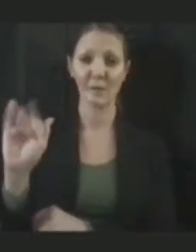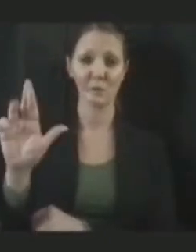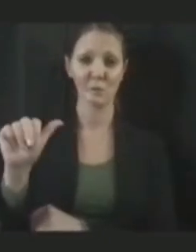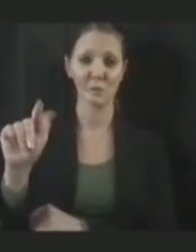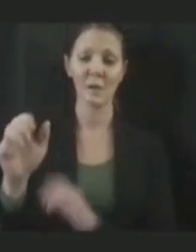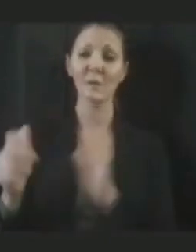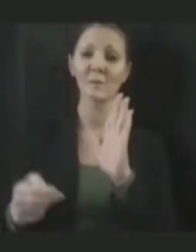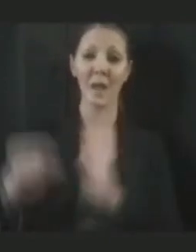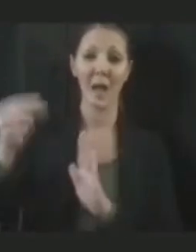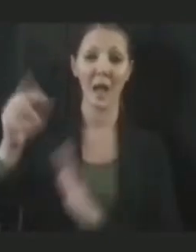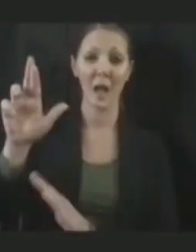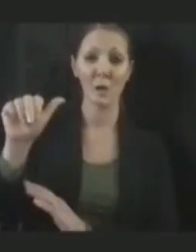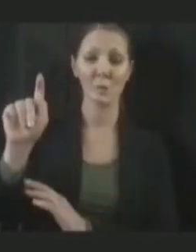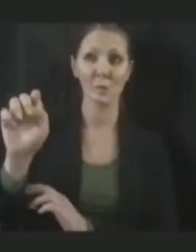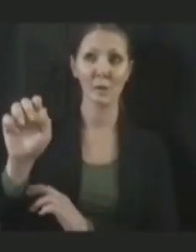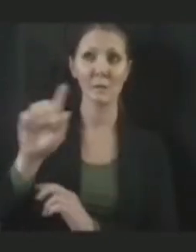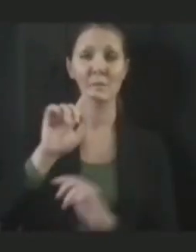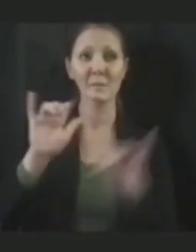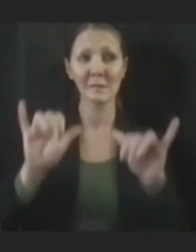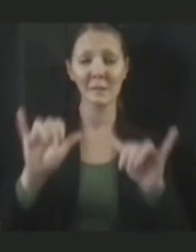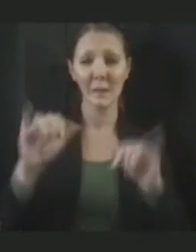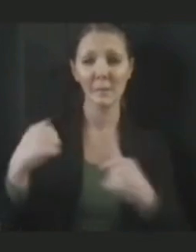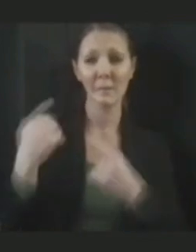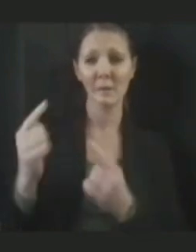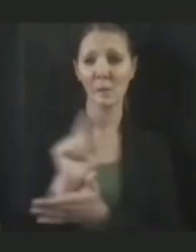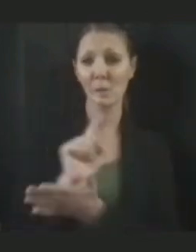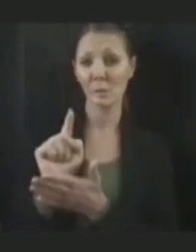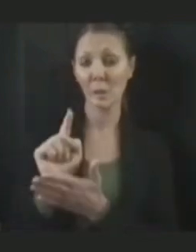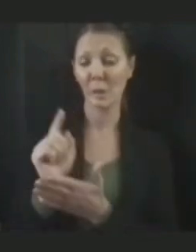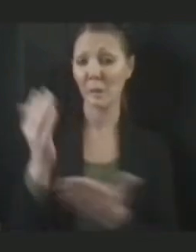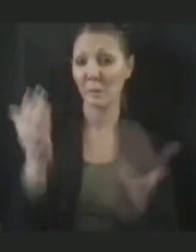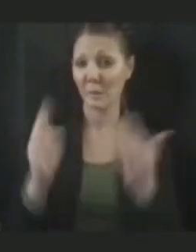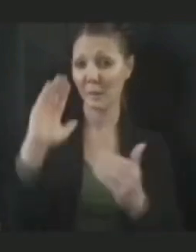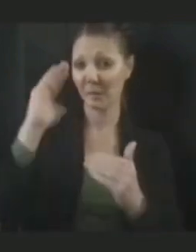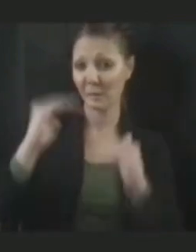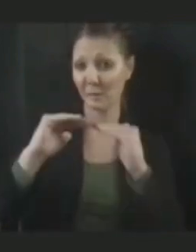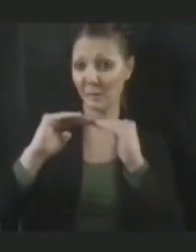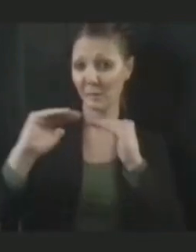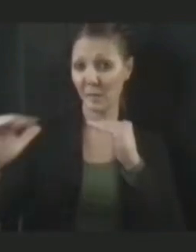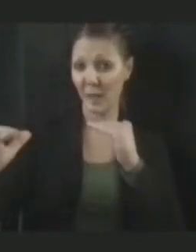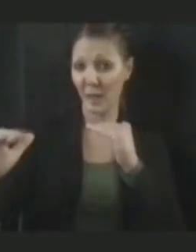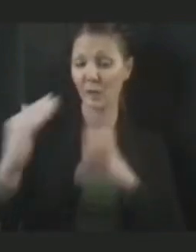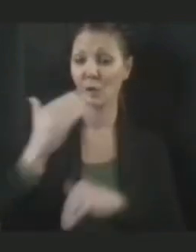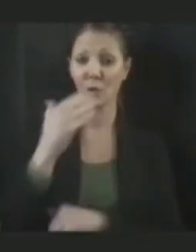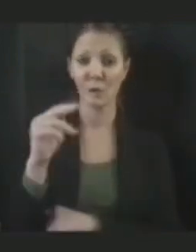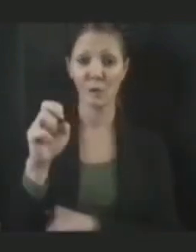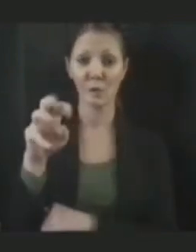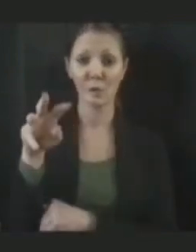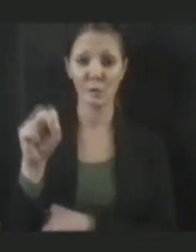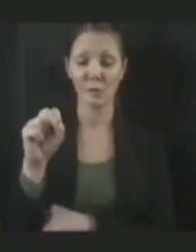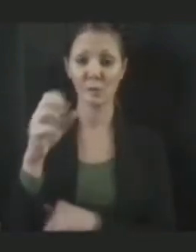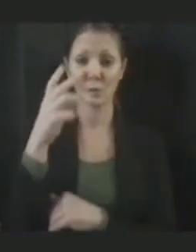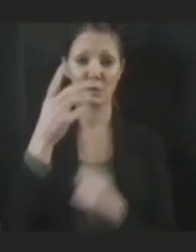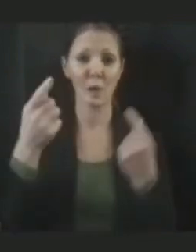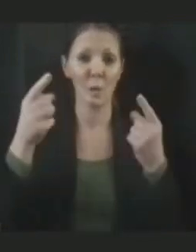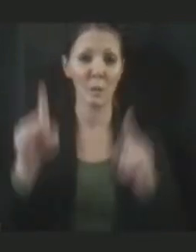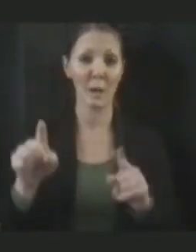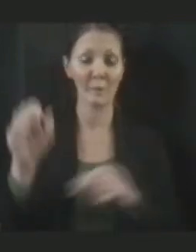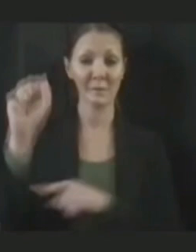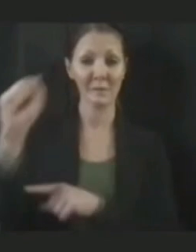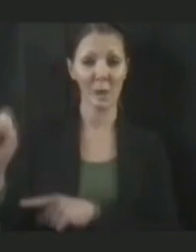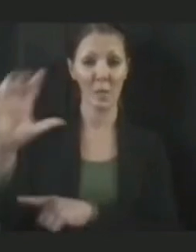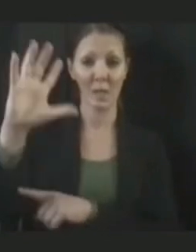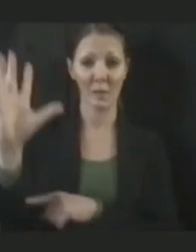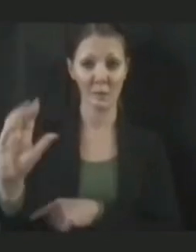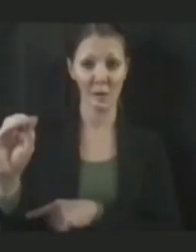about the same as where we've been for weeks. So perhaps it's flattening out, if that's good news. We saw what happened in South Africa went